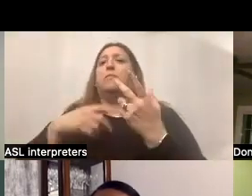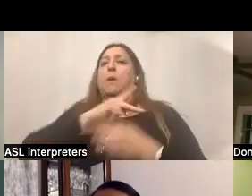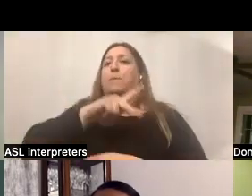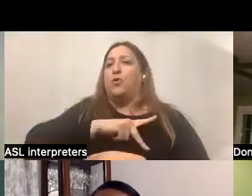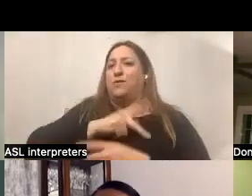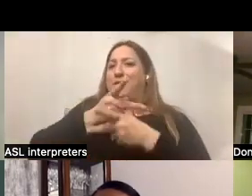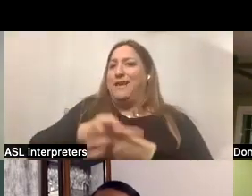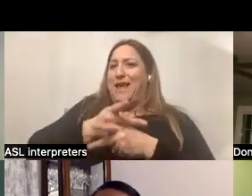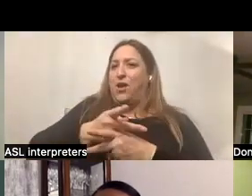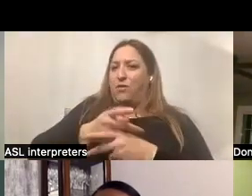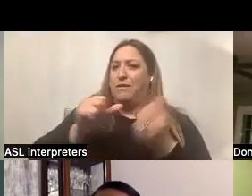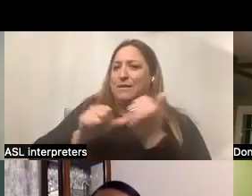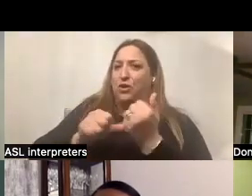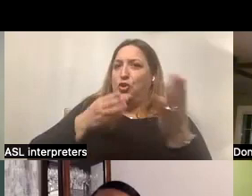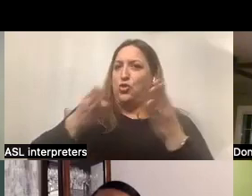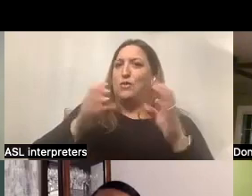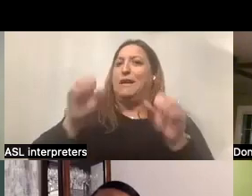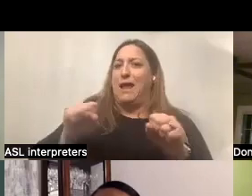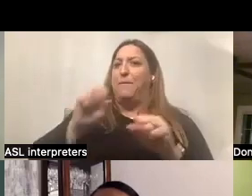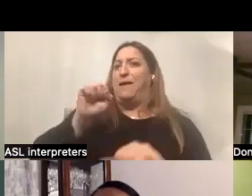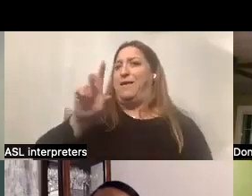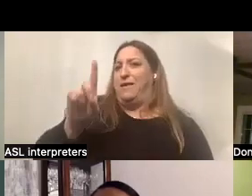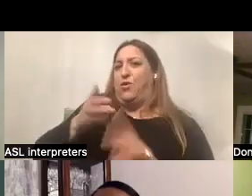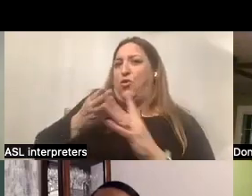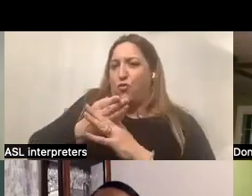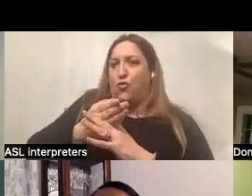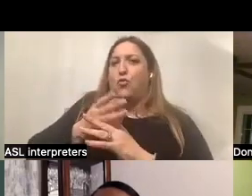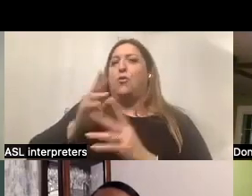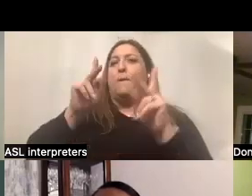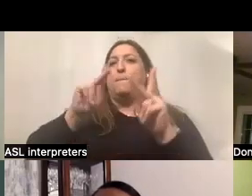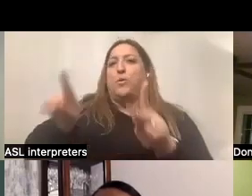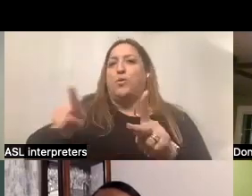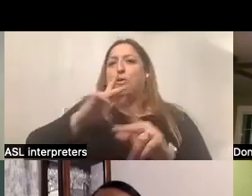services that can be self-directed through the personal preference program.